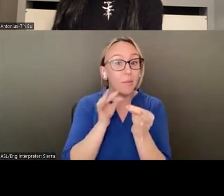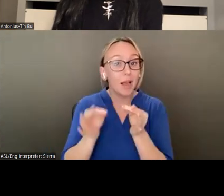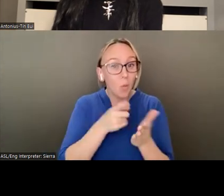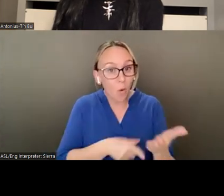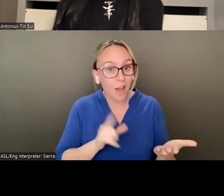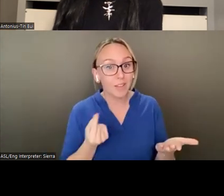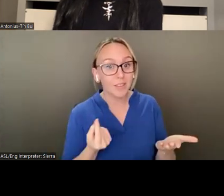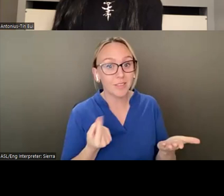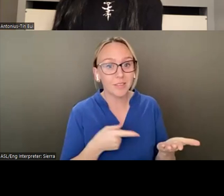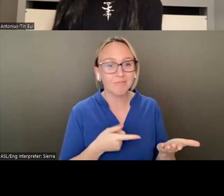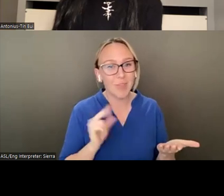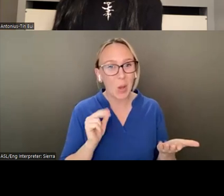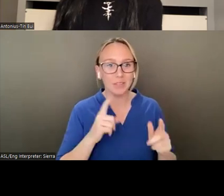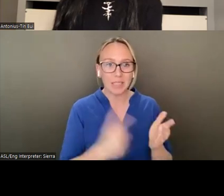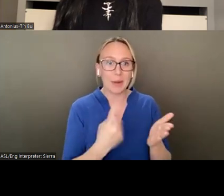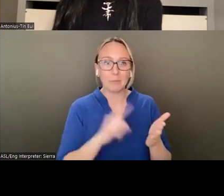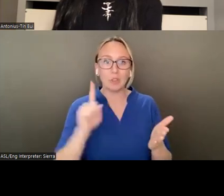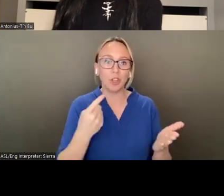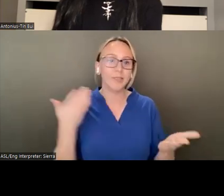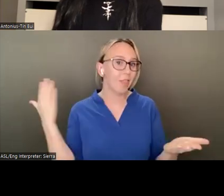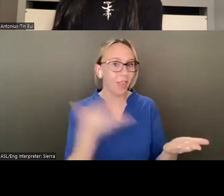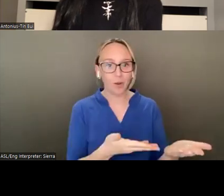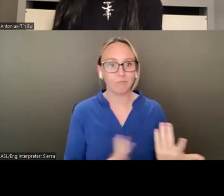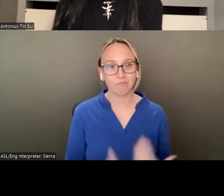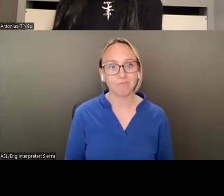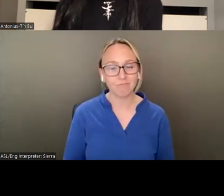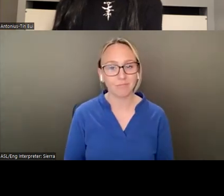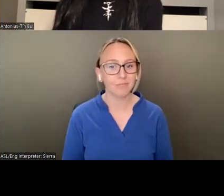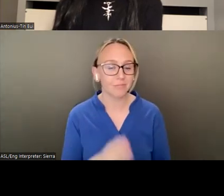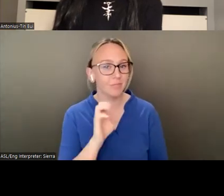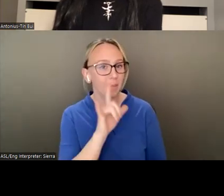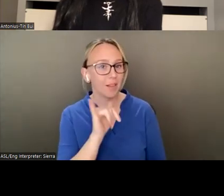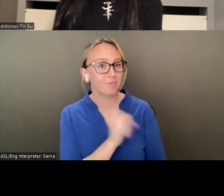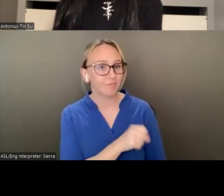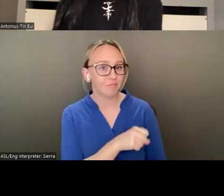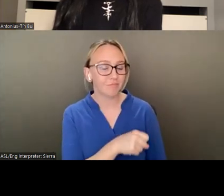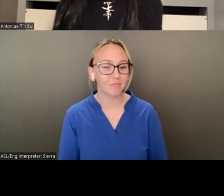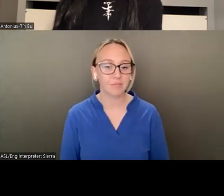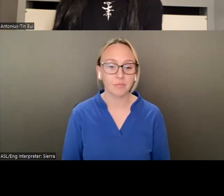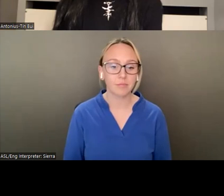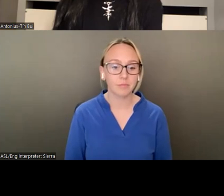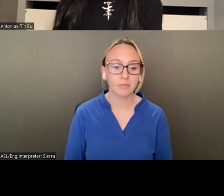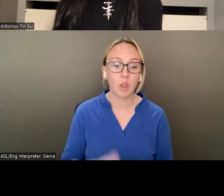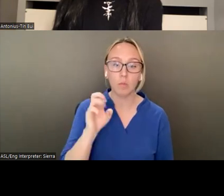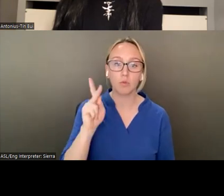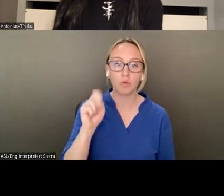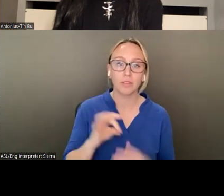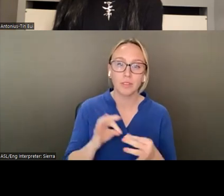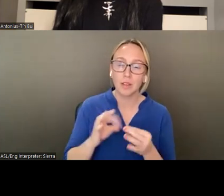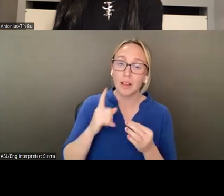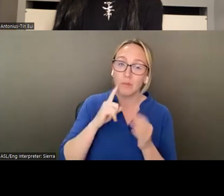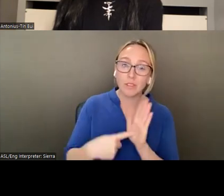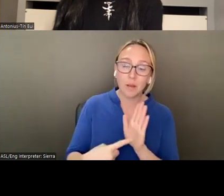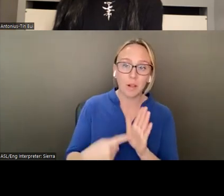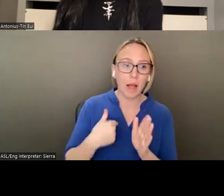Sometimes it's just is. Yeah. Yeah. For instance, I'm really torn about wanting to